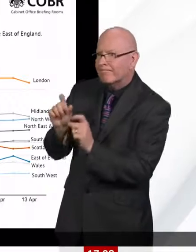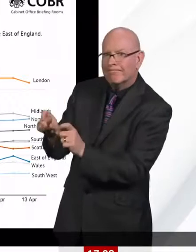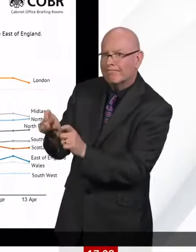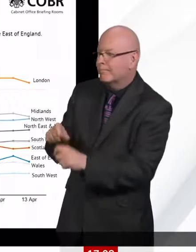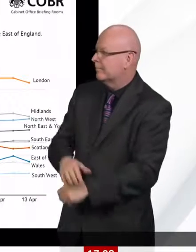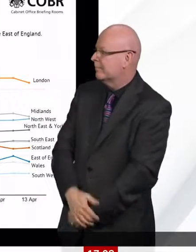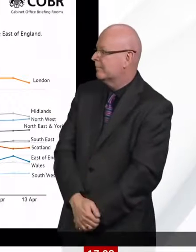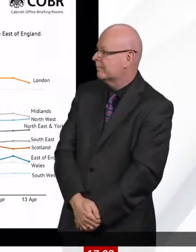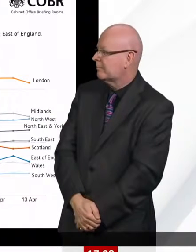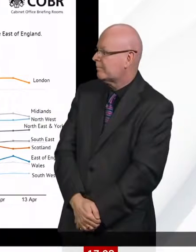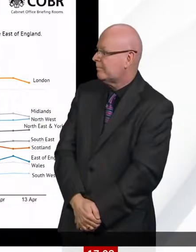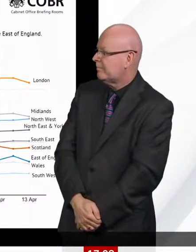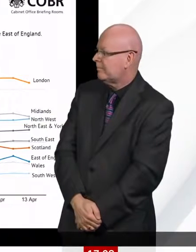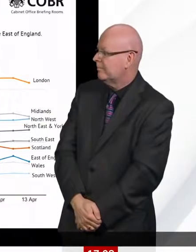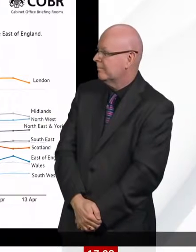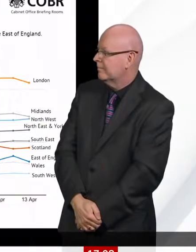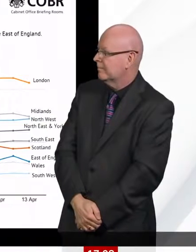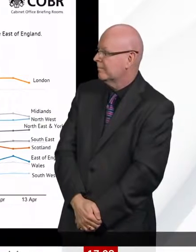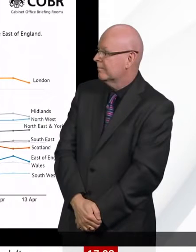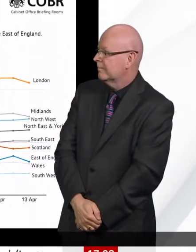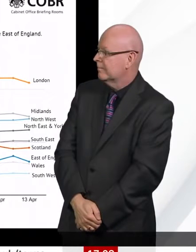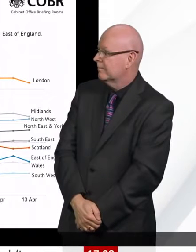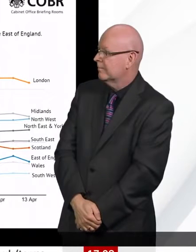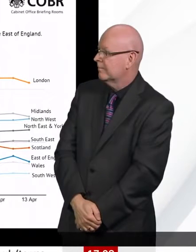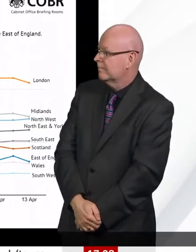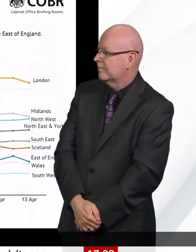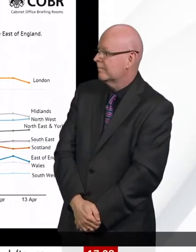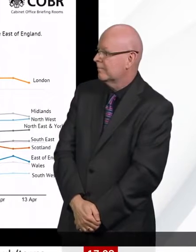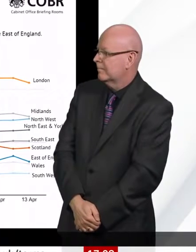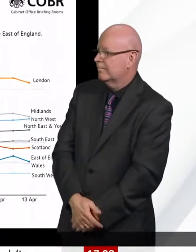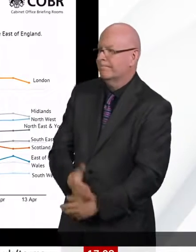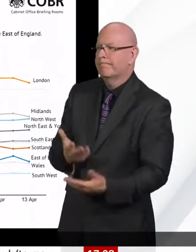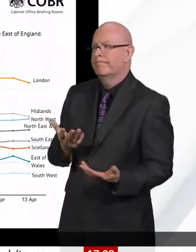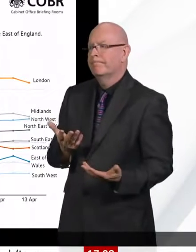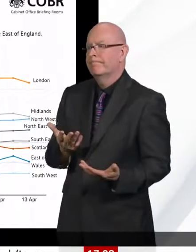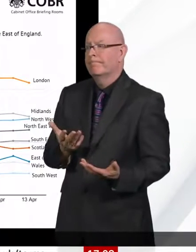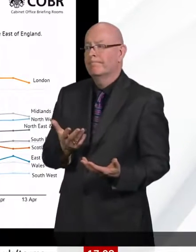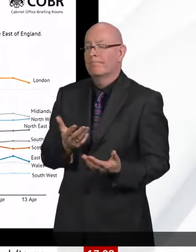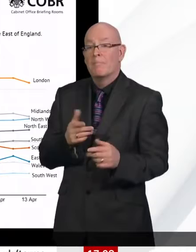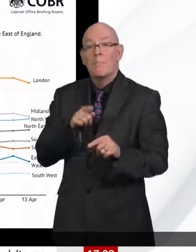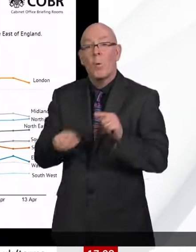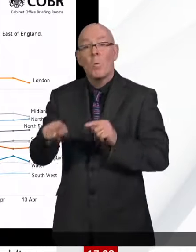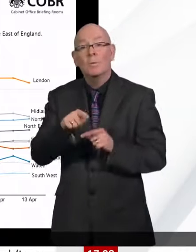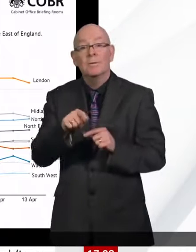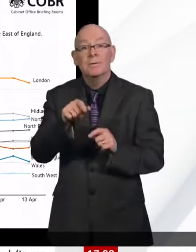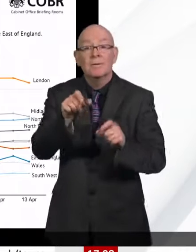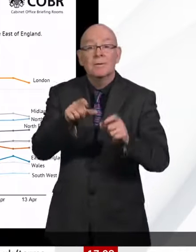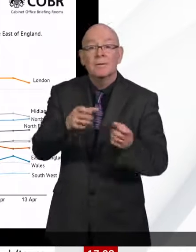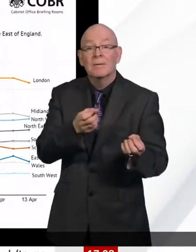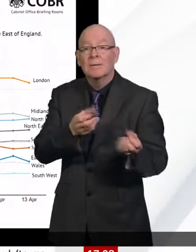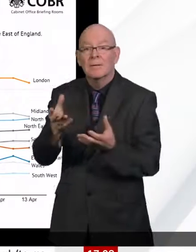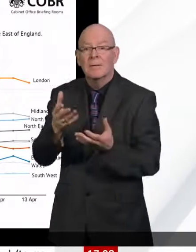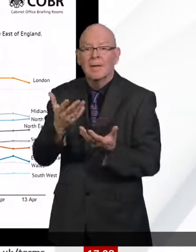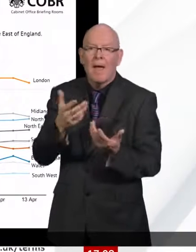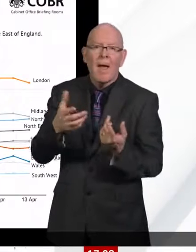flu-like illness or a bad cold. But for an unfortunate minority, this will require hospitalisation. But you can see